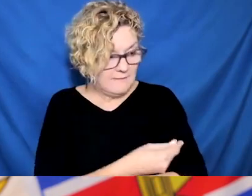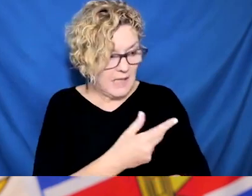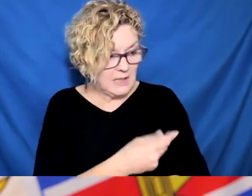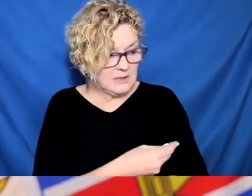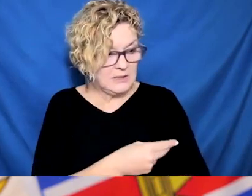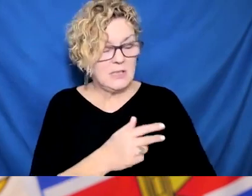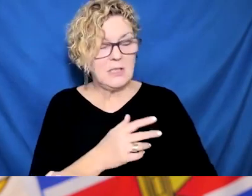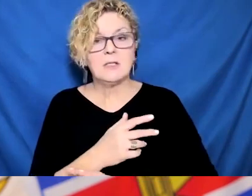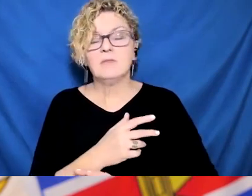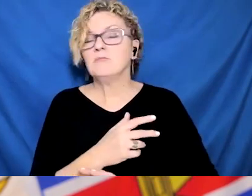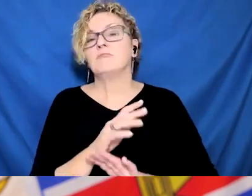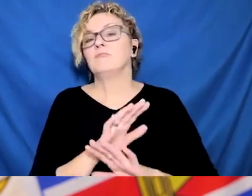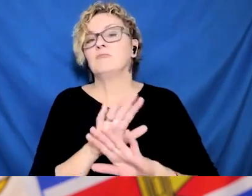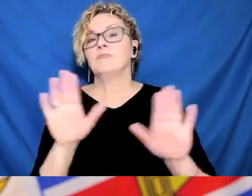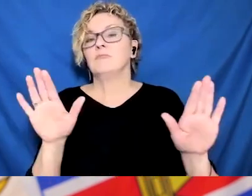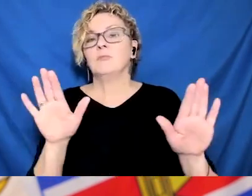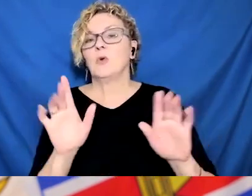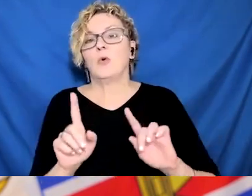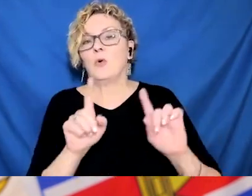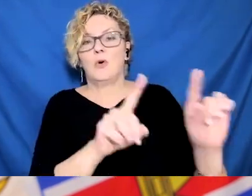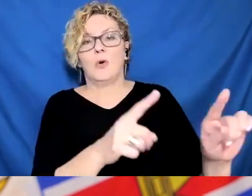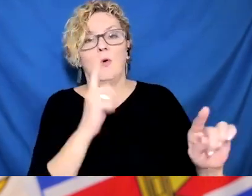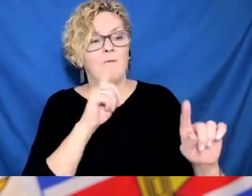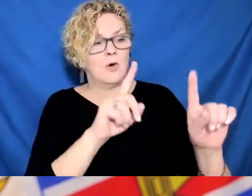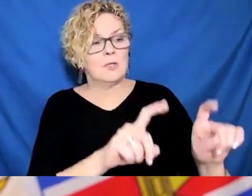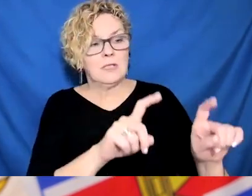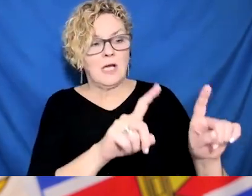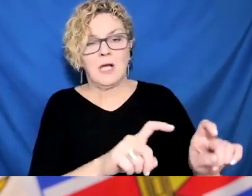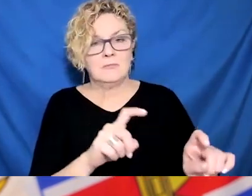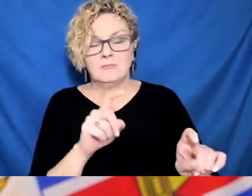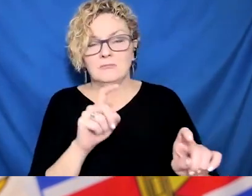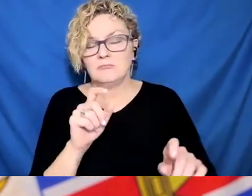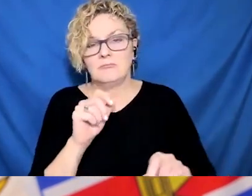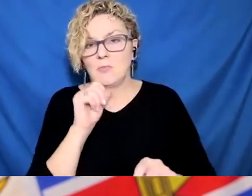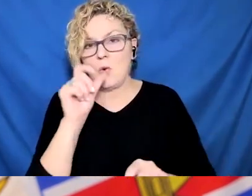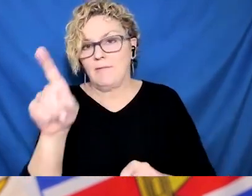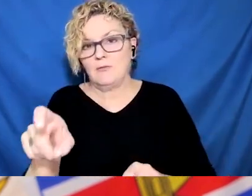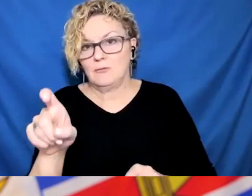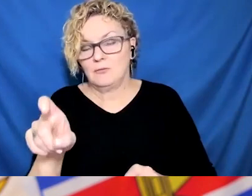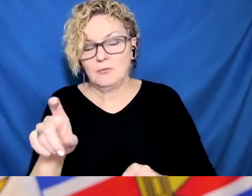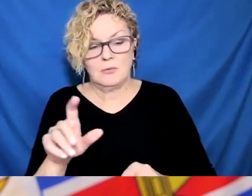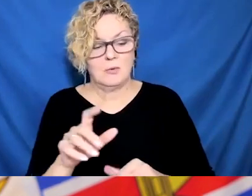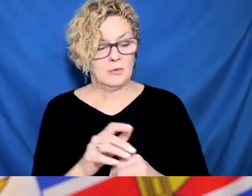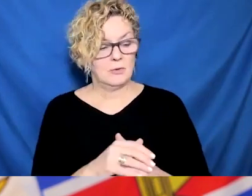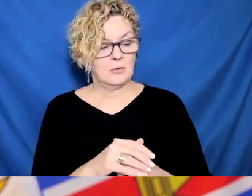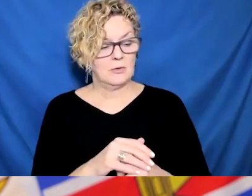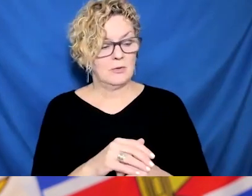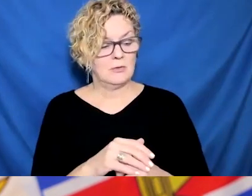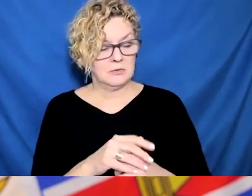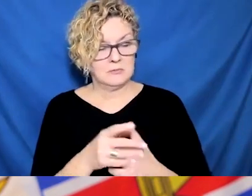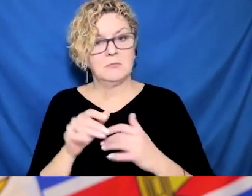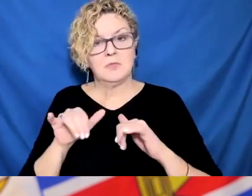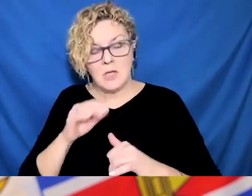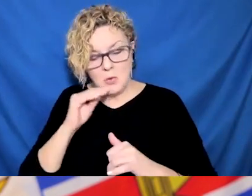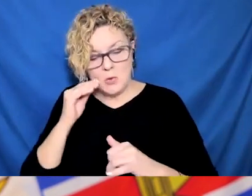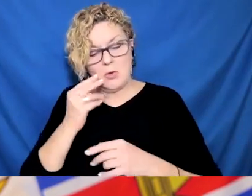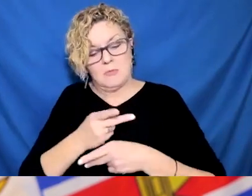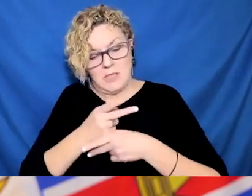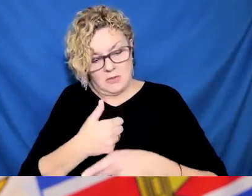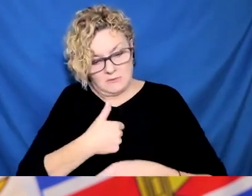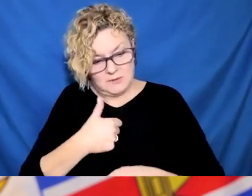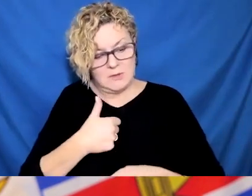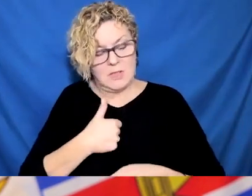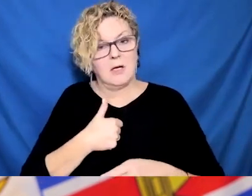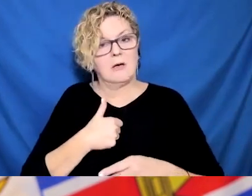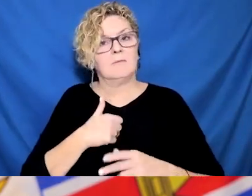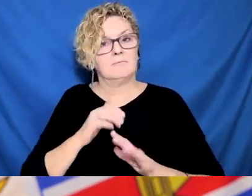that. But if you're vaccinated and have milder illness, the risk of developing long COVID goes down quite dramatically as